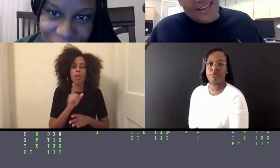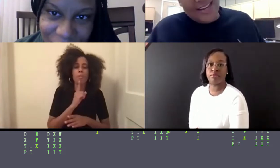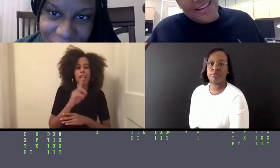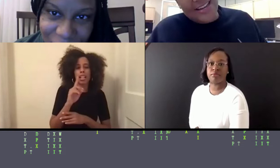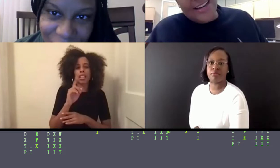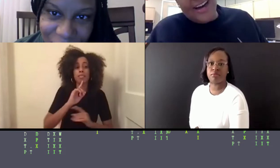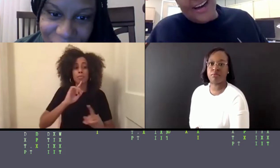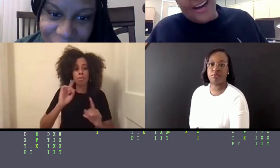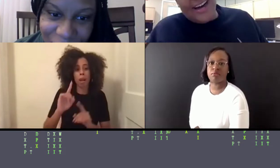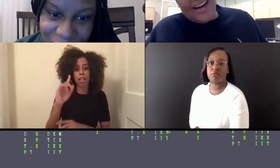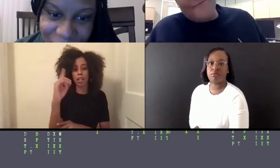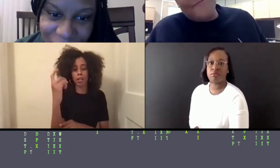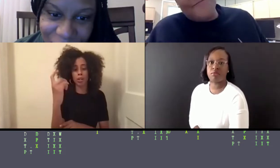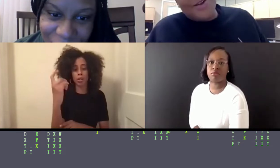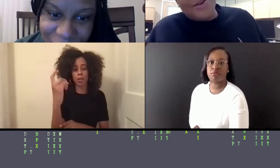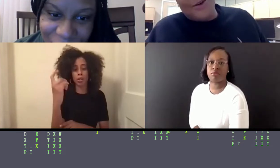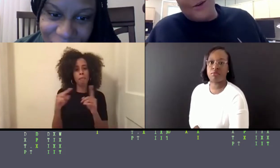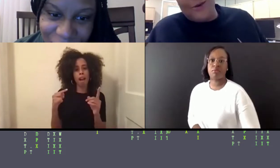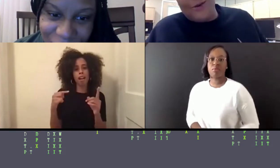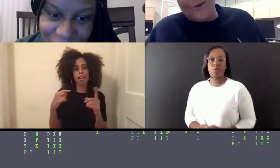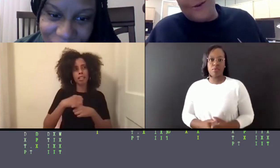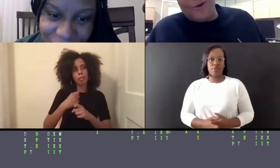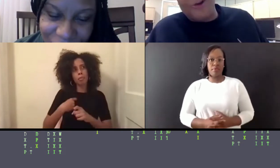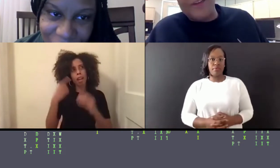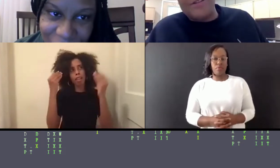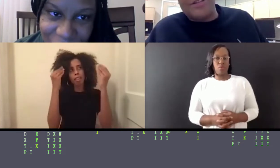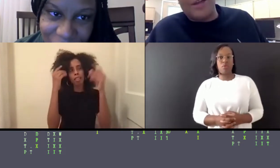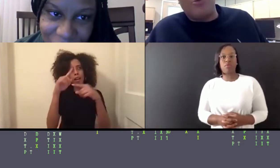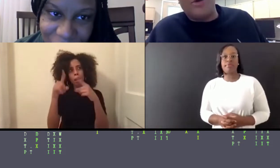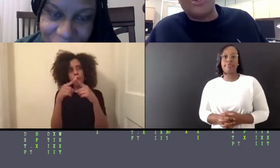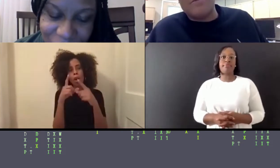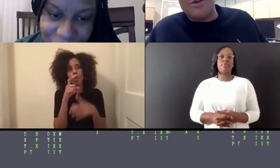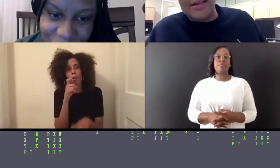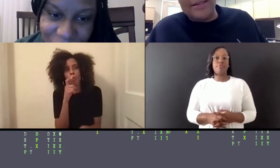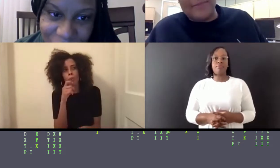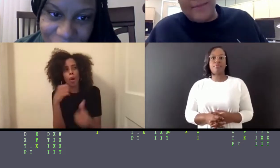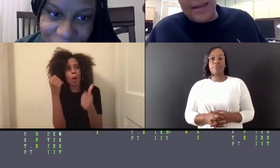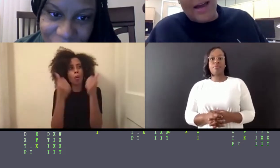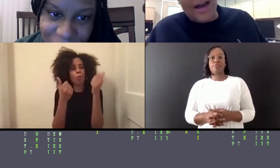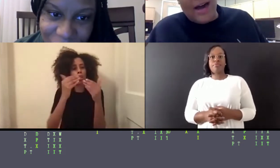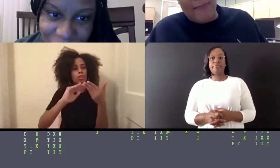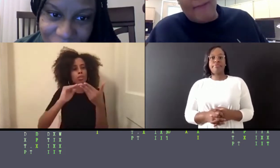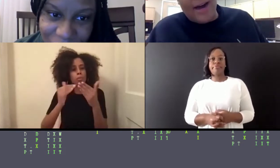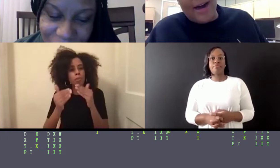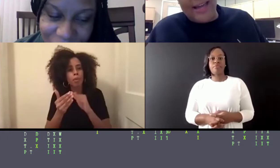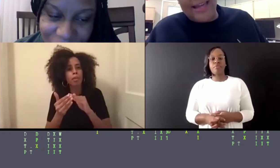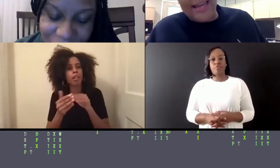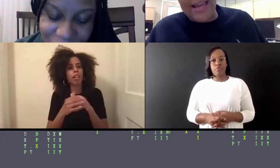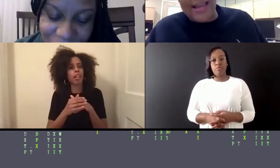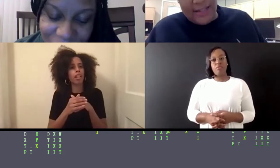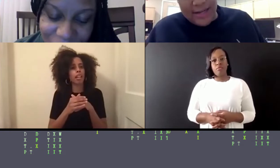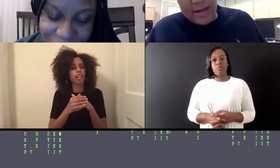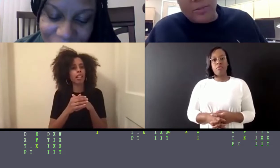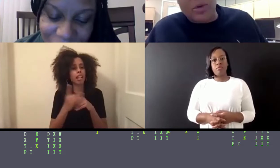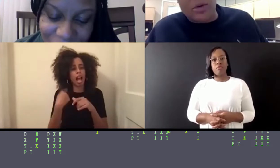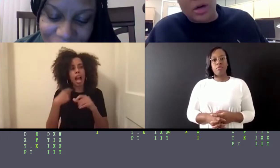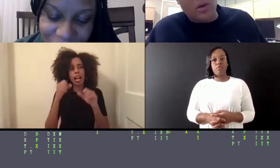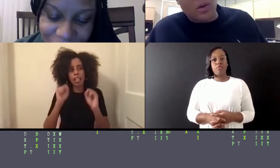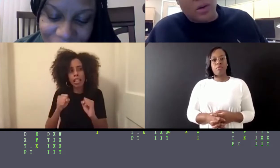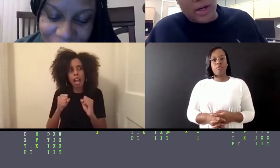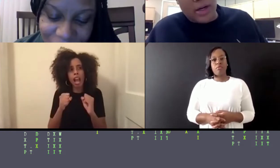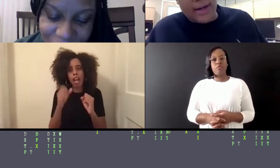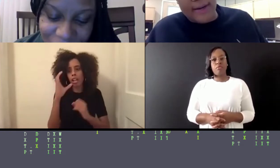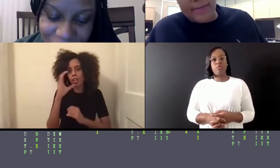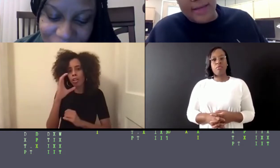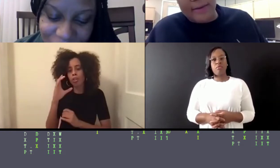about, um, who, or even just like which communities maybe, um, I can lean on more